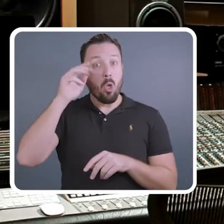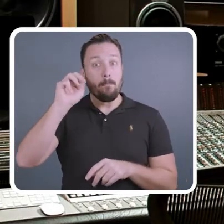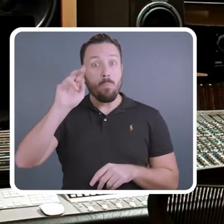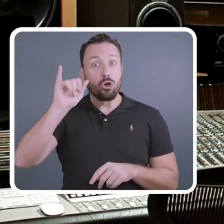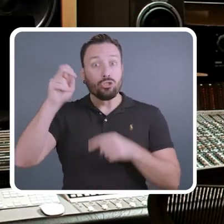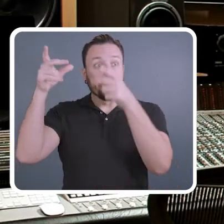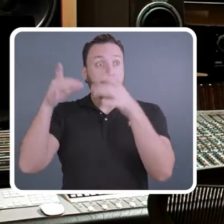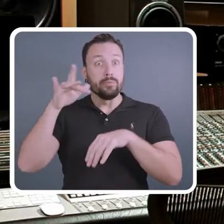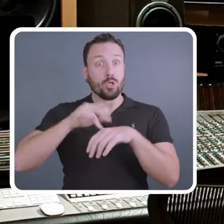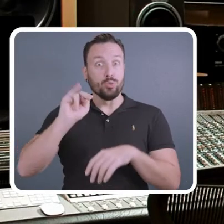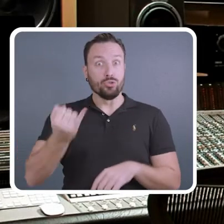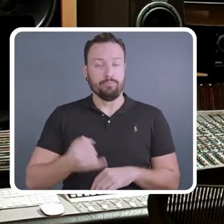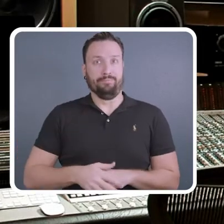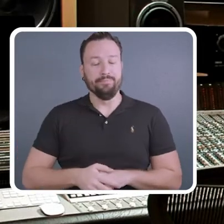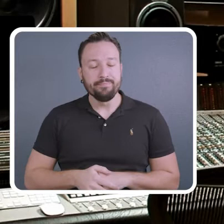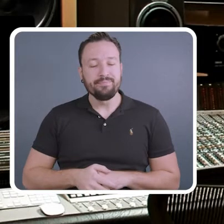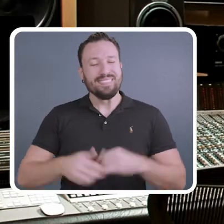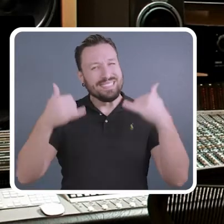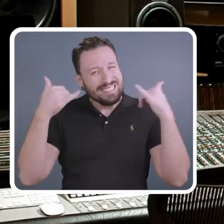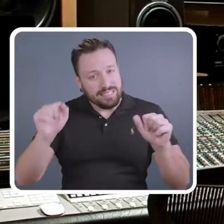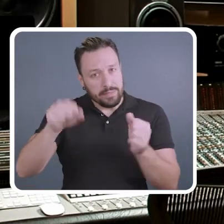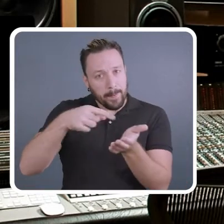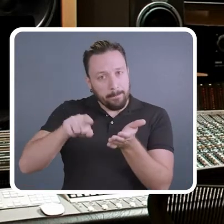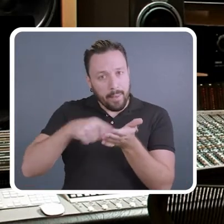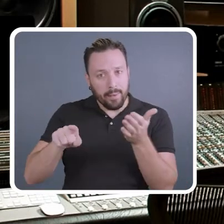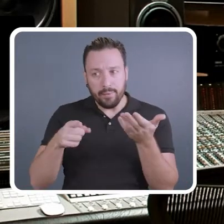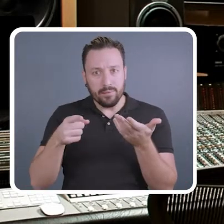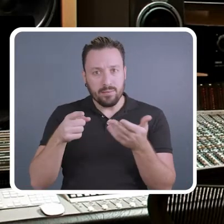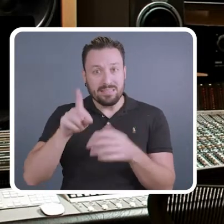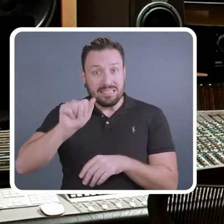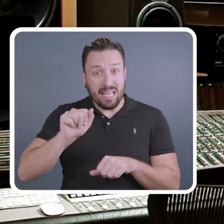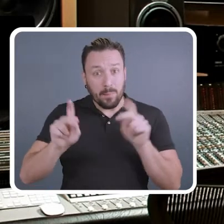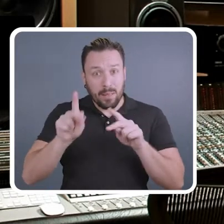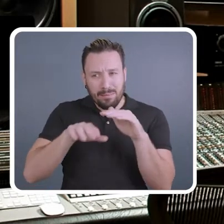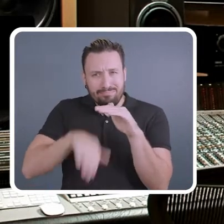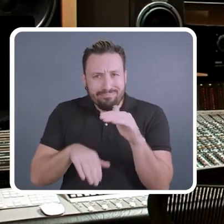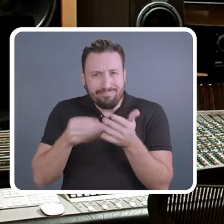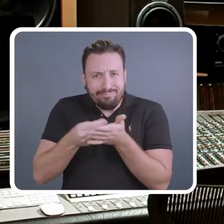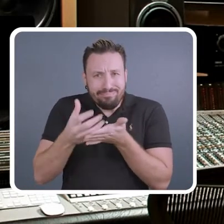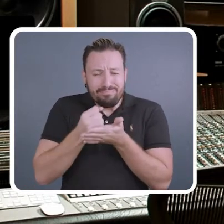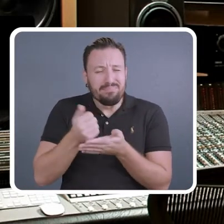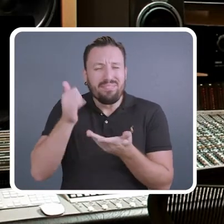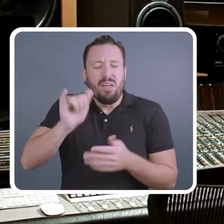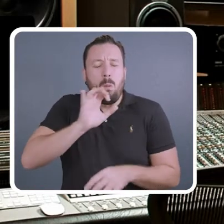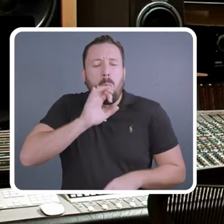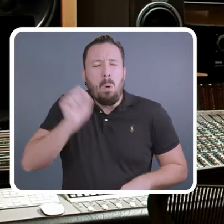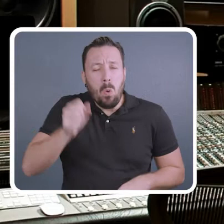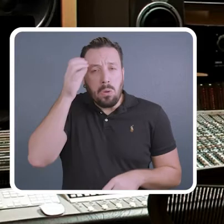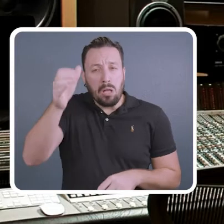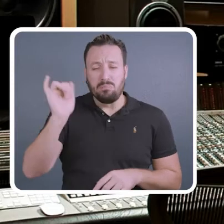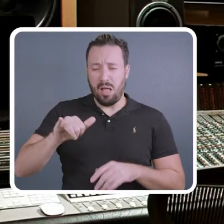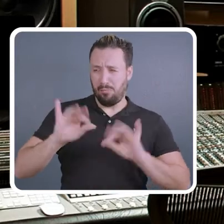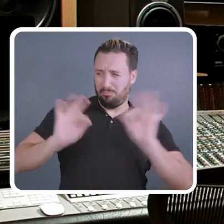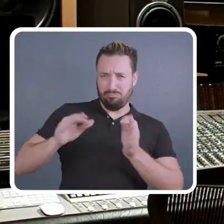landed in New Jersey, it's still legal to pay disabled workers' sub-minimum wage based on an antiquated concept that dismisses us